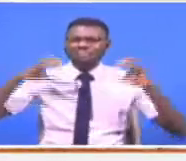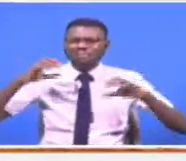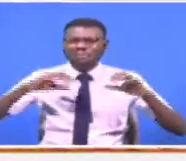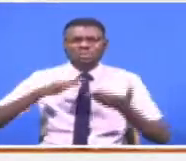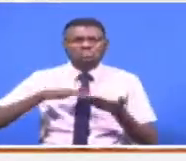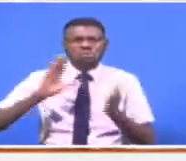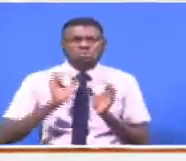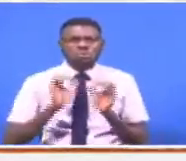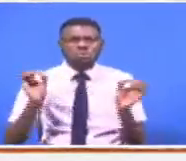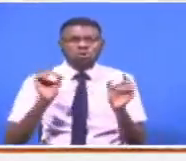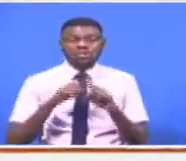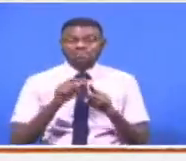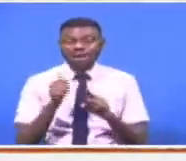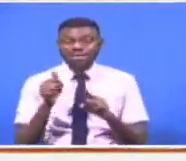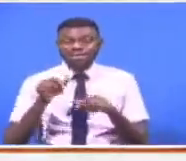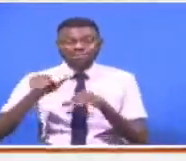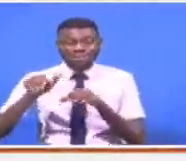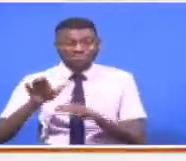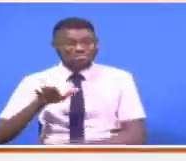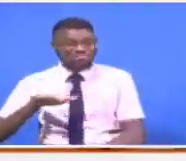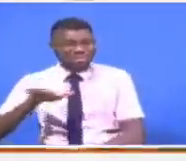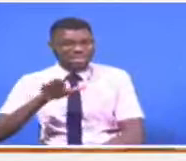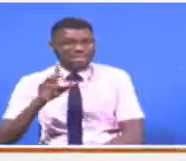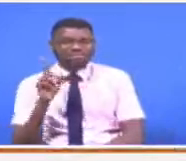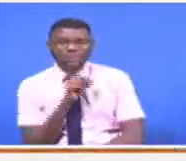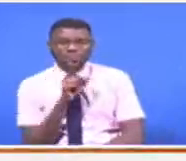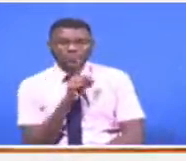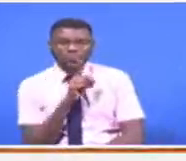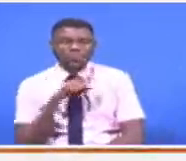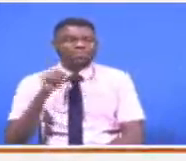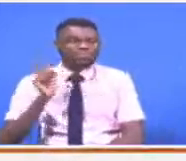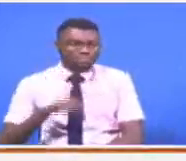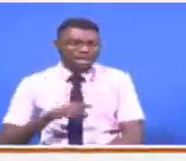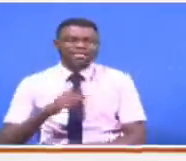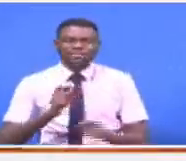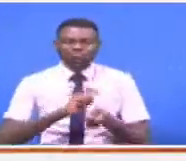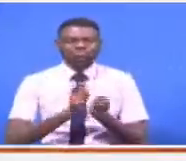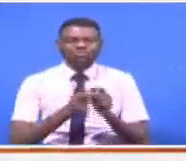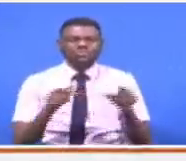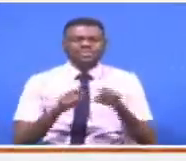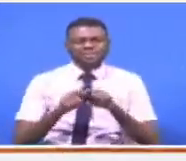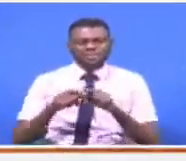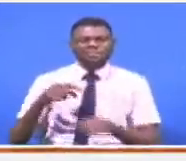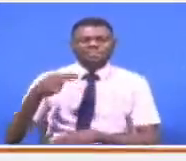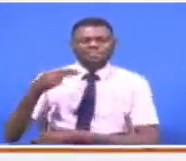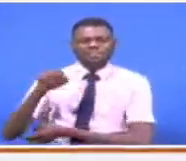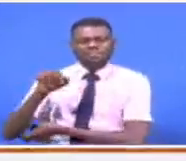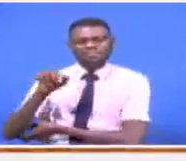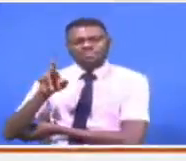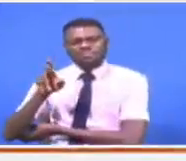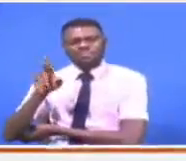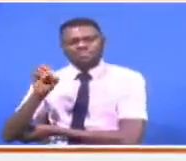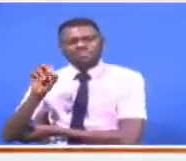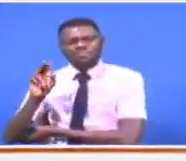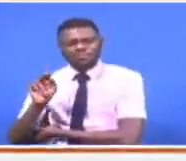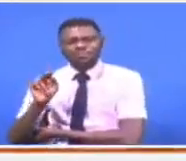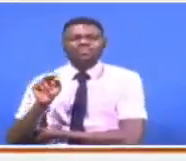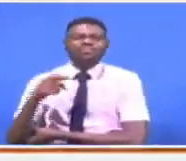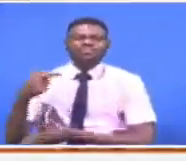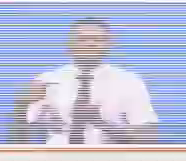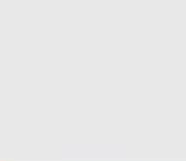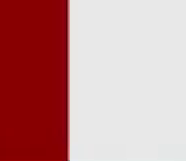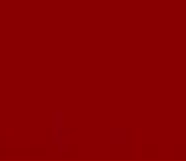farmers from semi-arial areas to adopt the initiative hezron kimari kt news matate taitaveta county